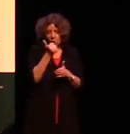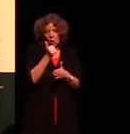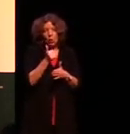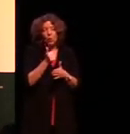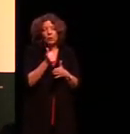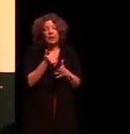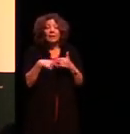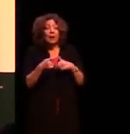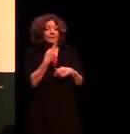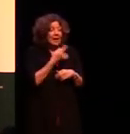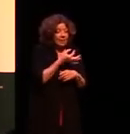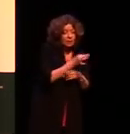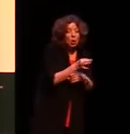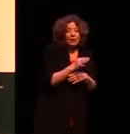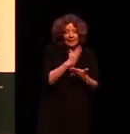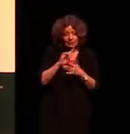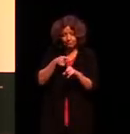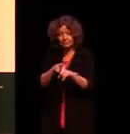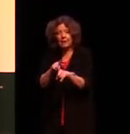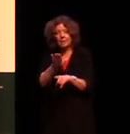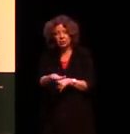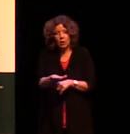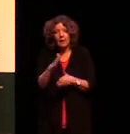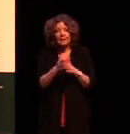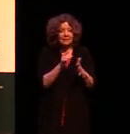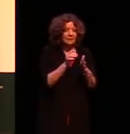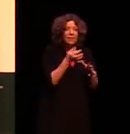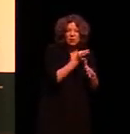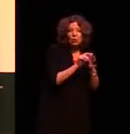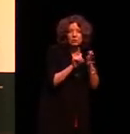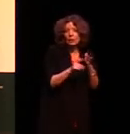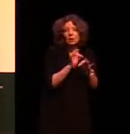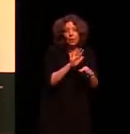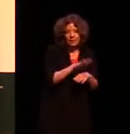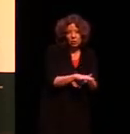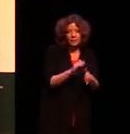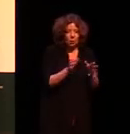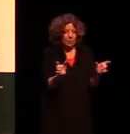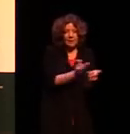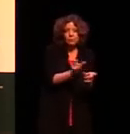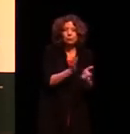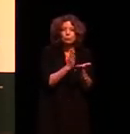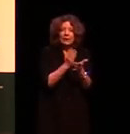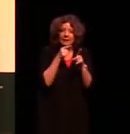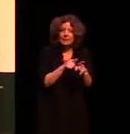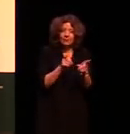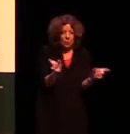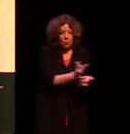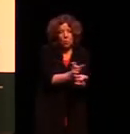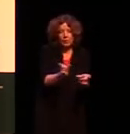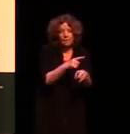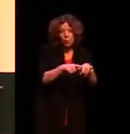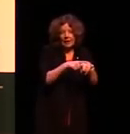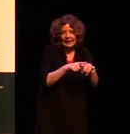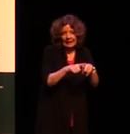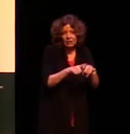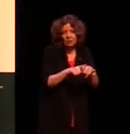if I say the dog's chasing the child that now means the dog's doing it right we put the words in the order to convey what job